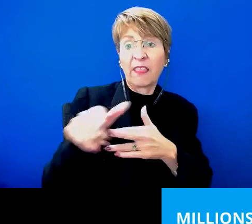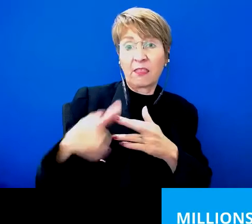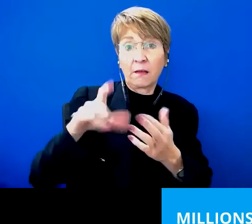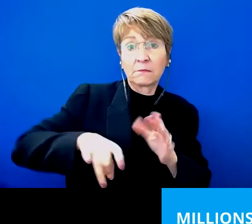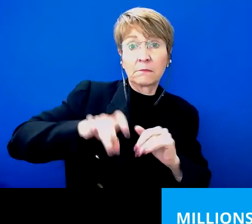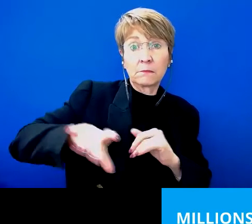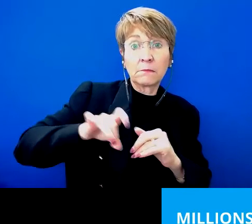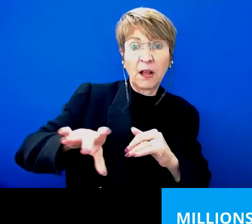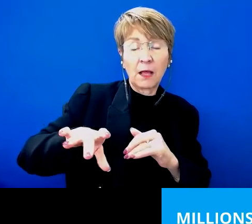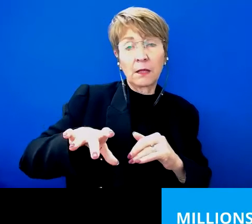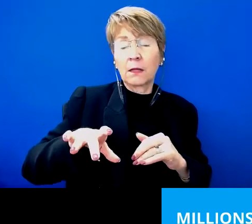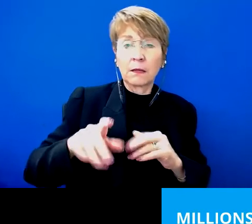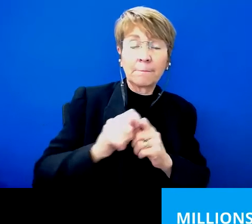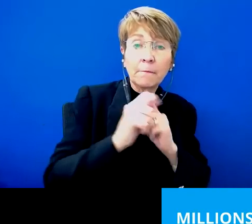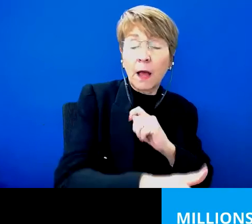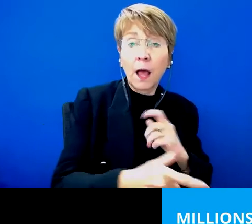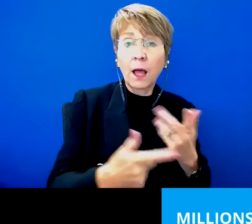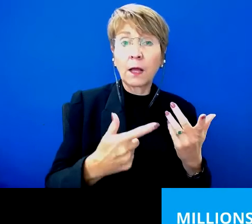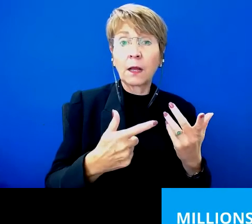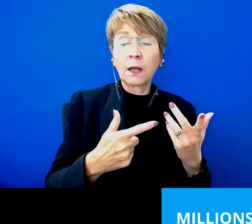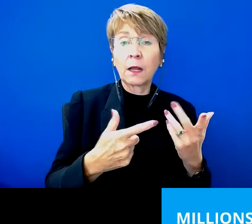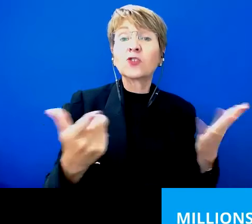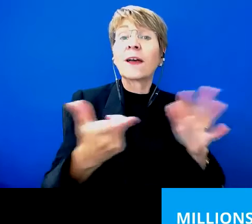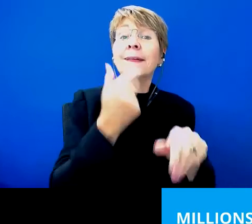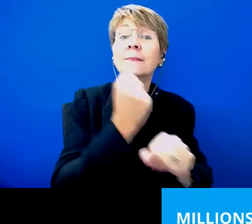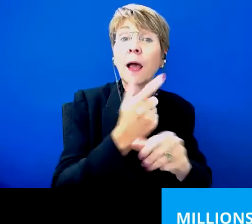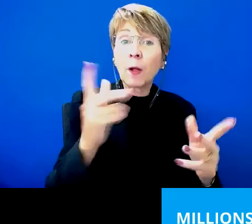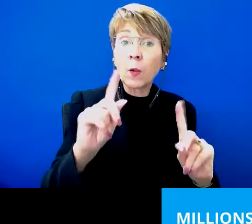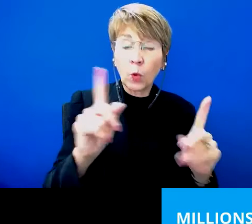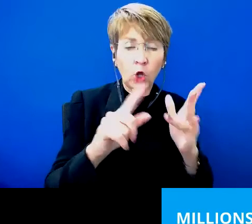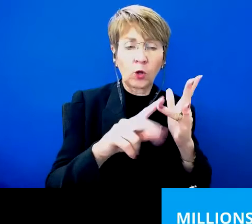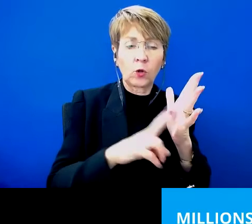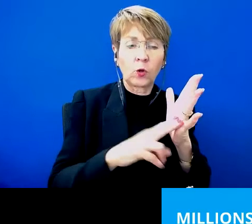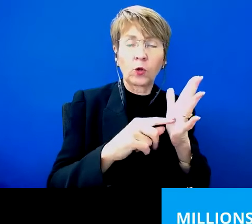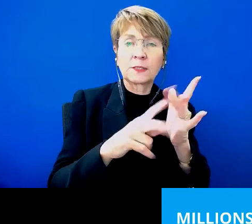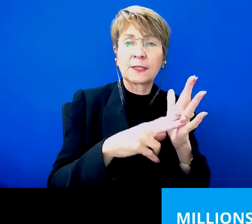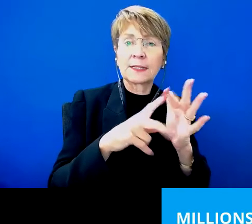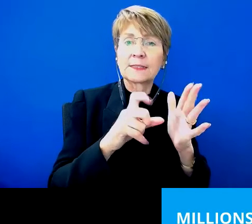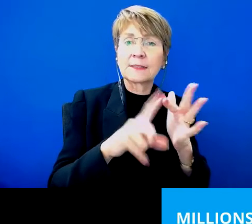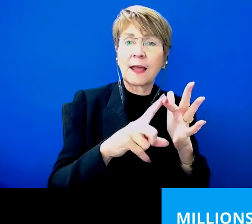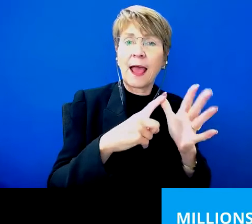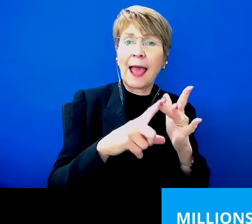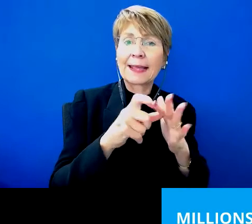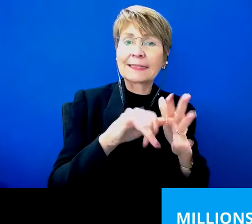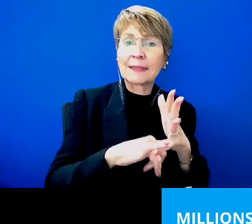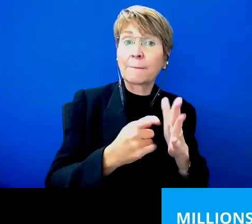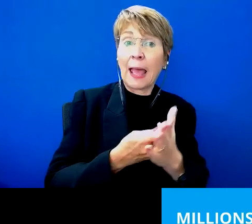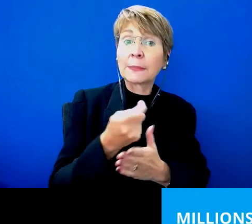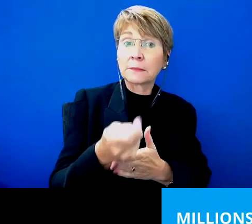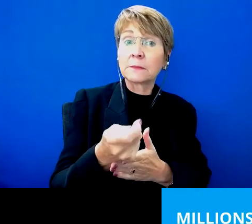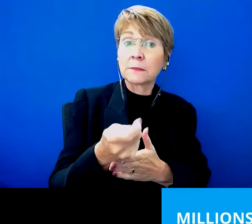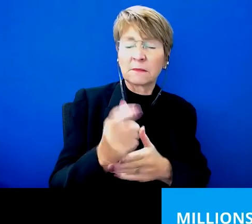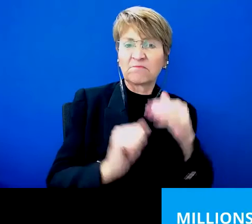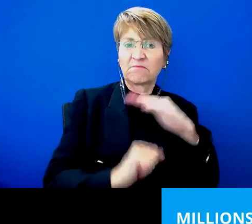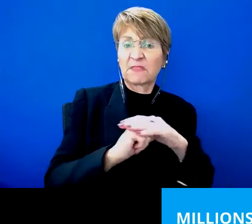So an example I'm very familiar with is the Continence AIDS payment scheme. This is only up to $635